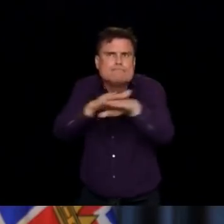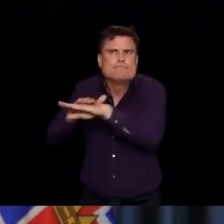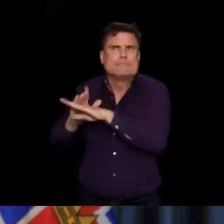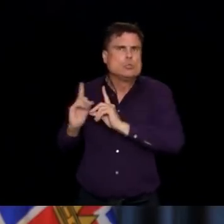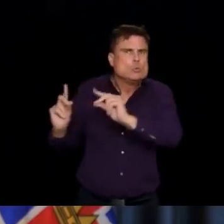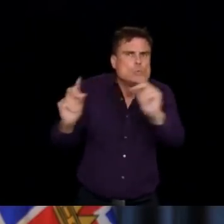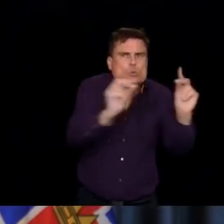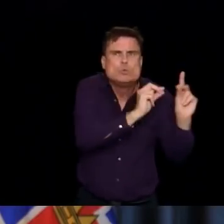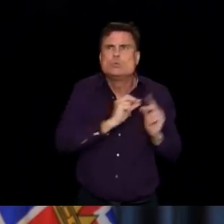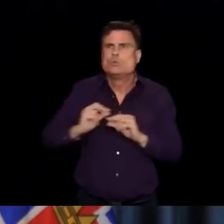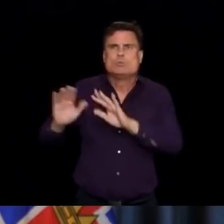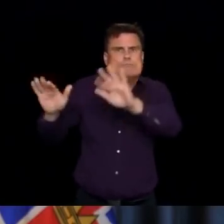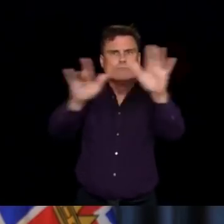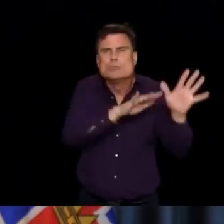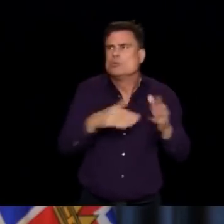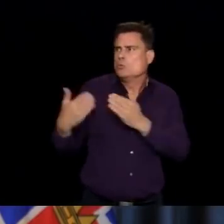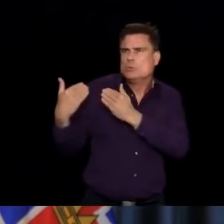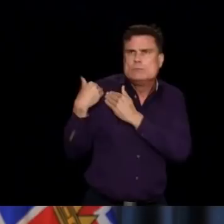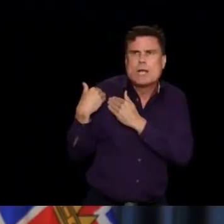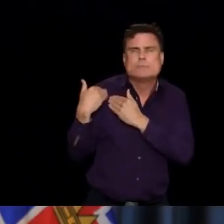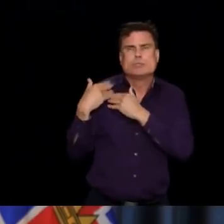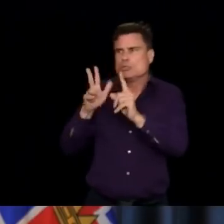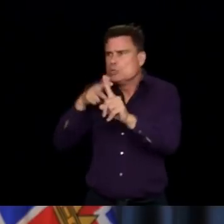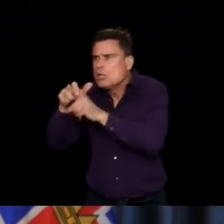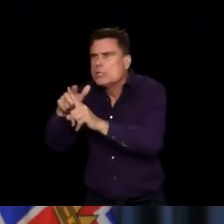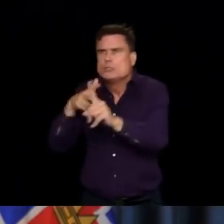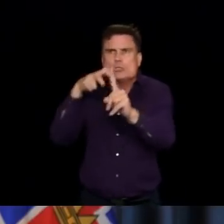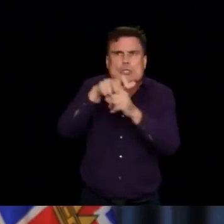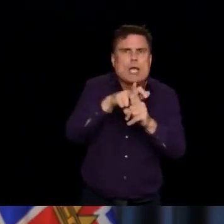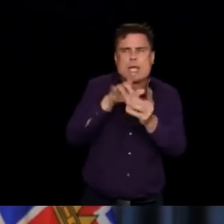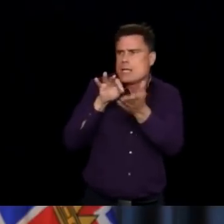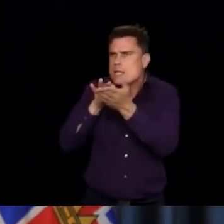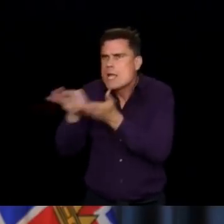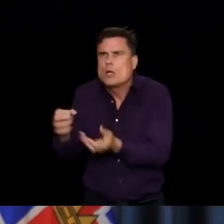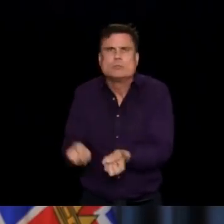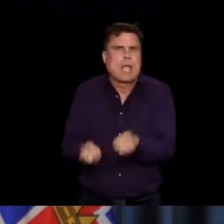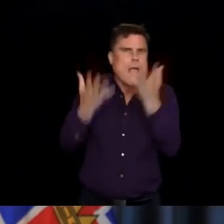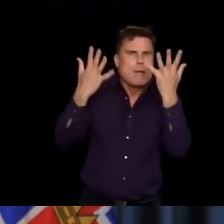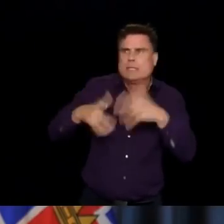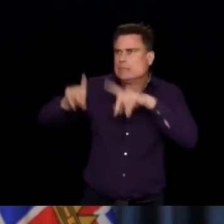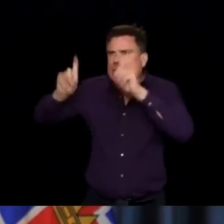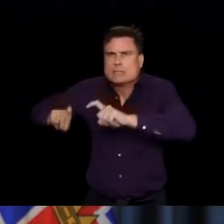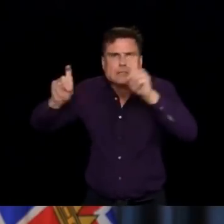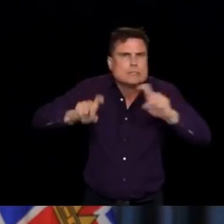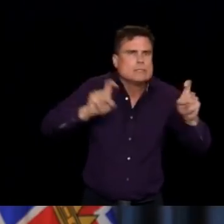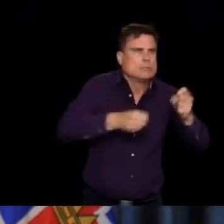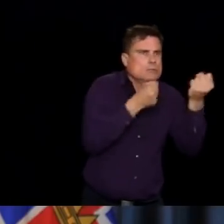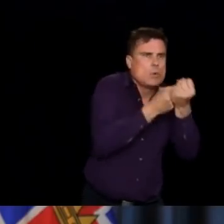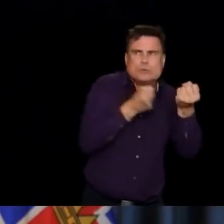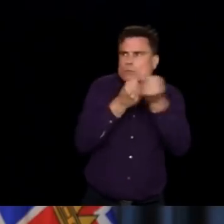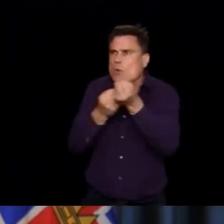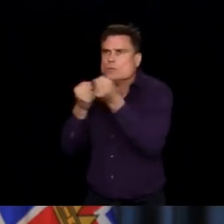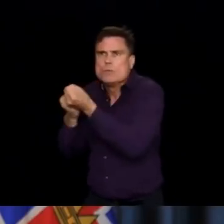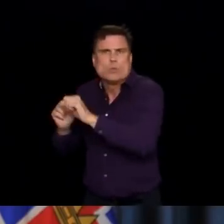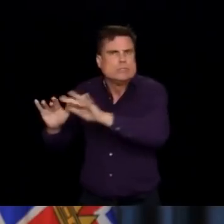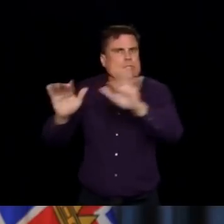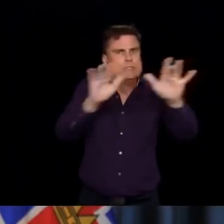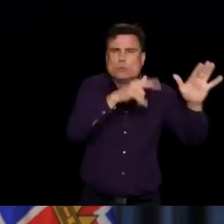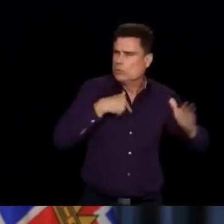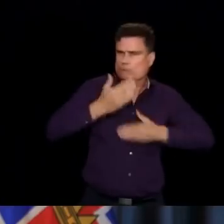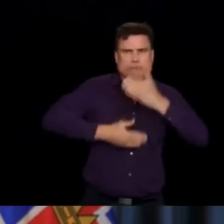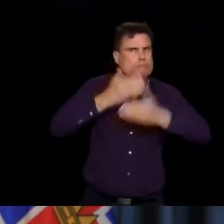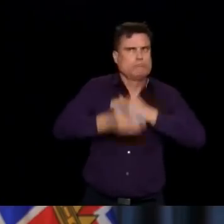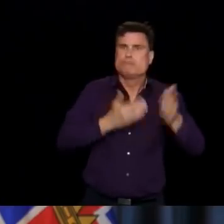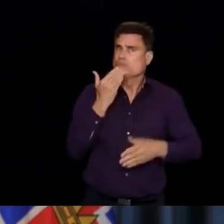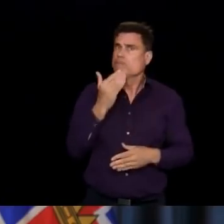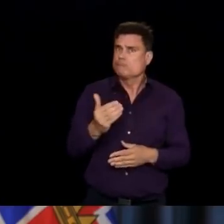less. And this struggle that our American friends are having, but not just them, in Mexico and in